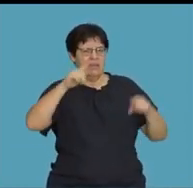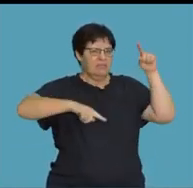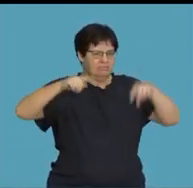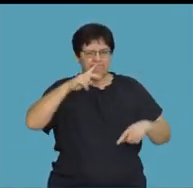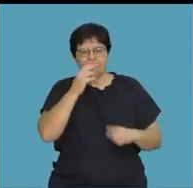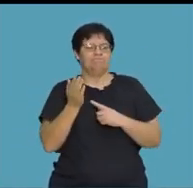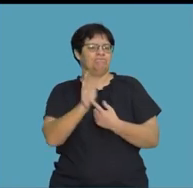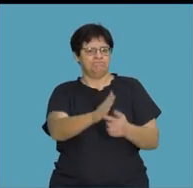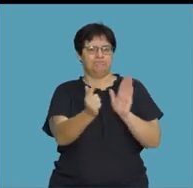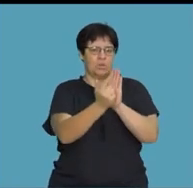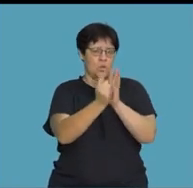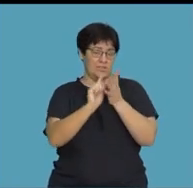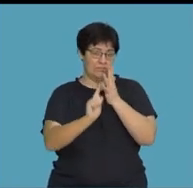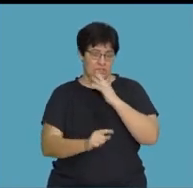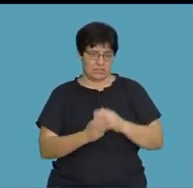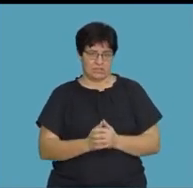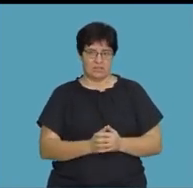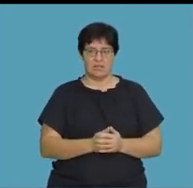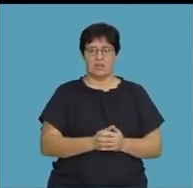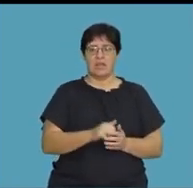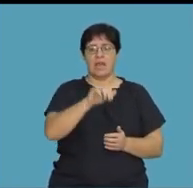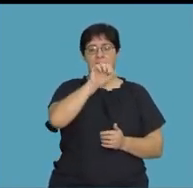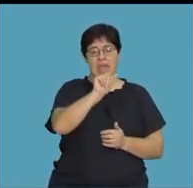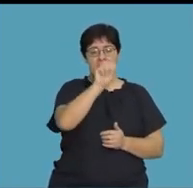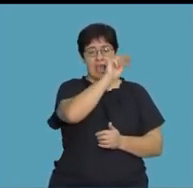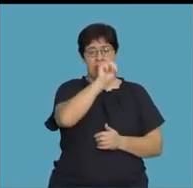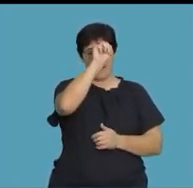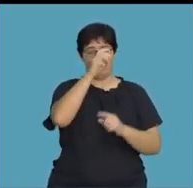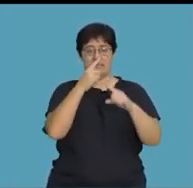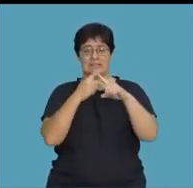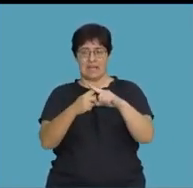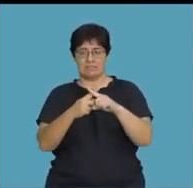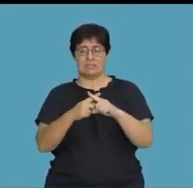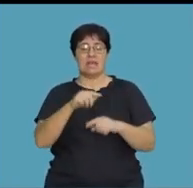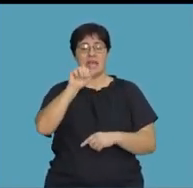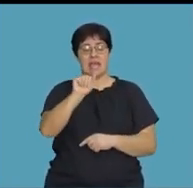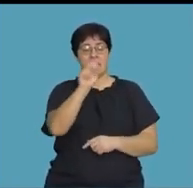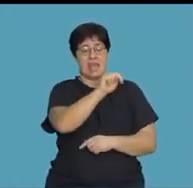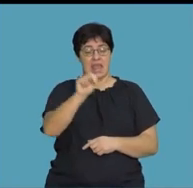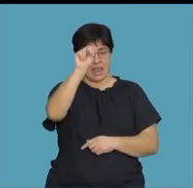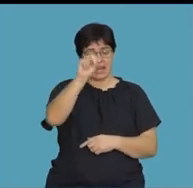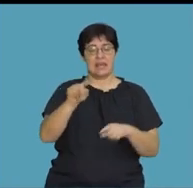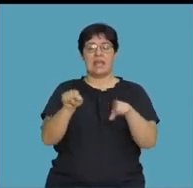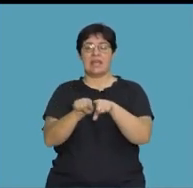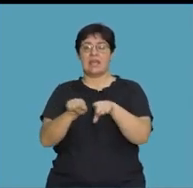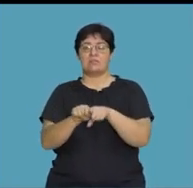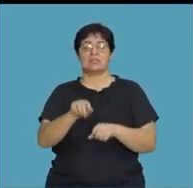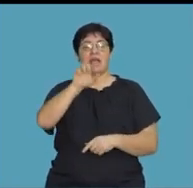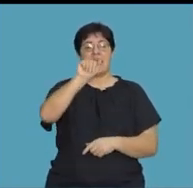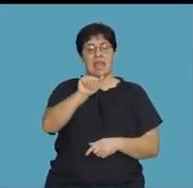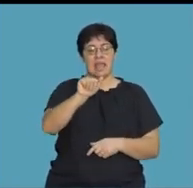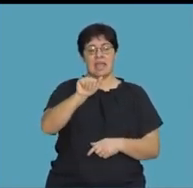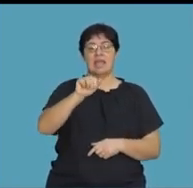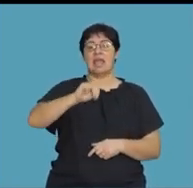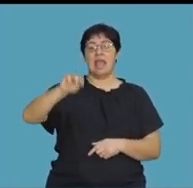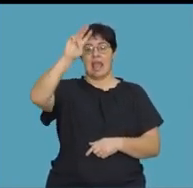that is, to show the laws of exponents. a to the exponent of m multiplied by a to the exponent of n will be the